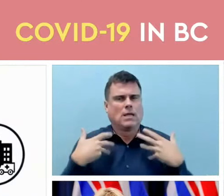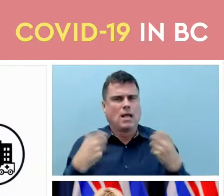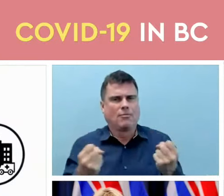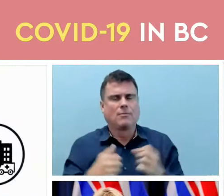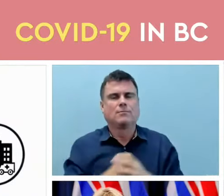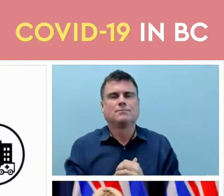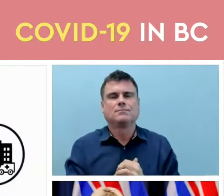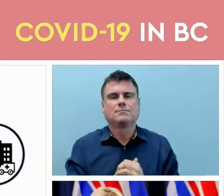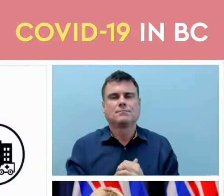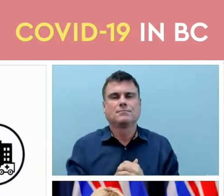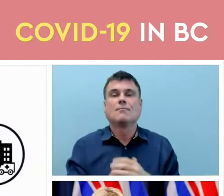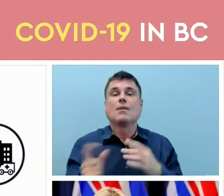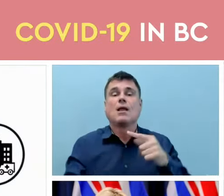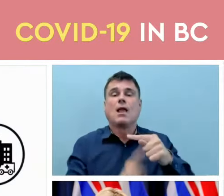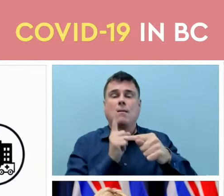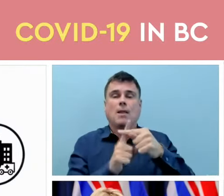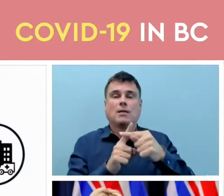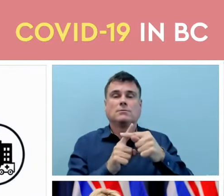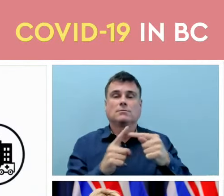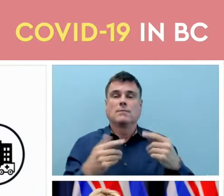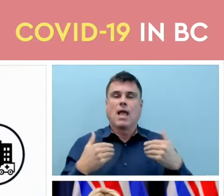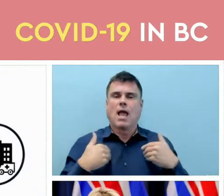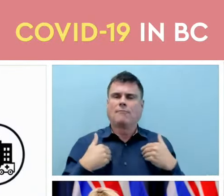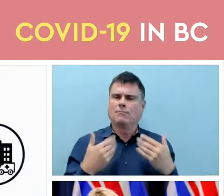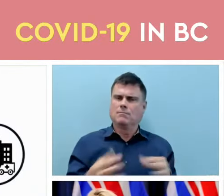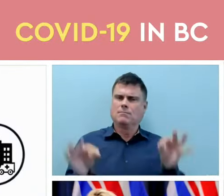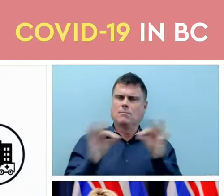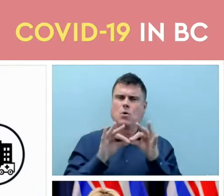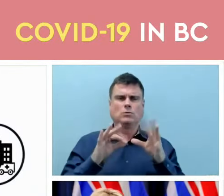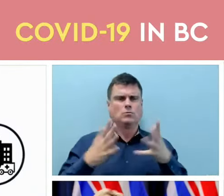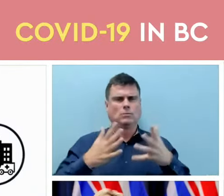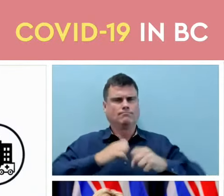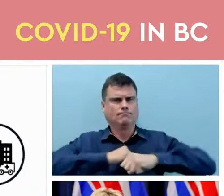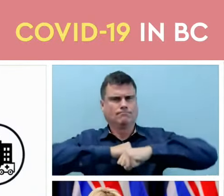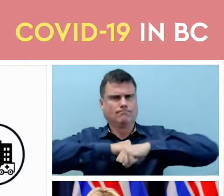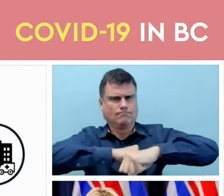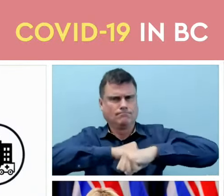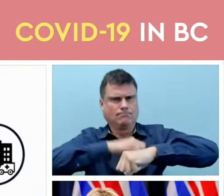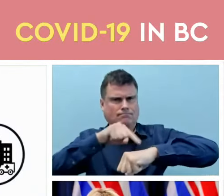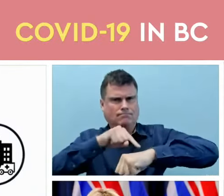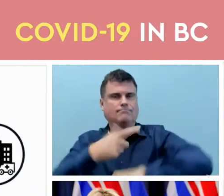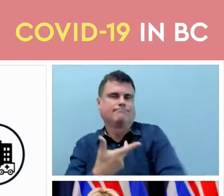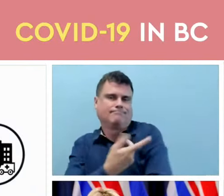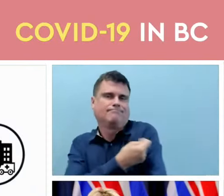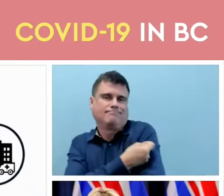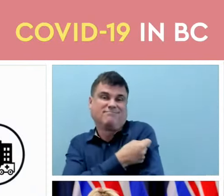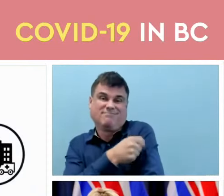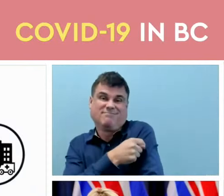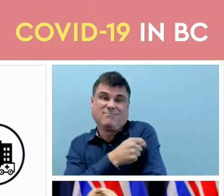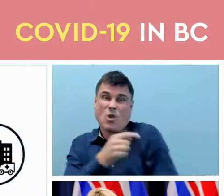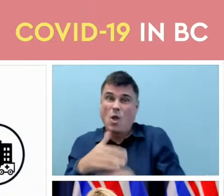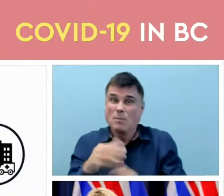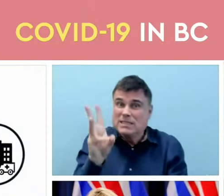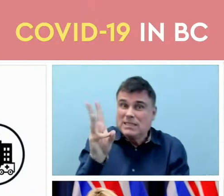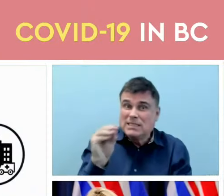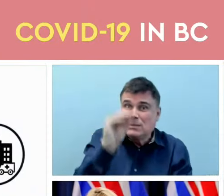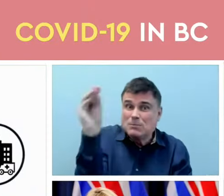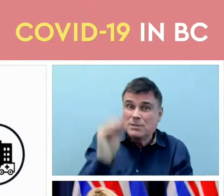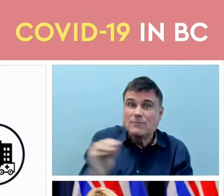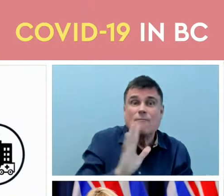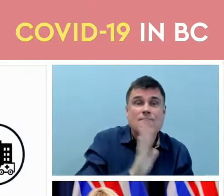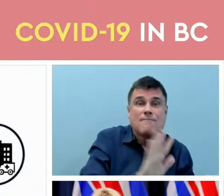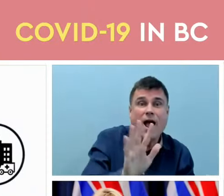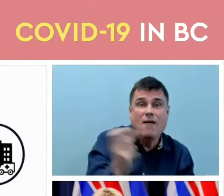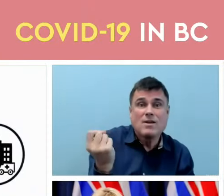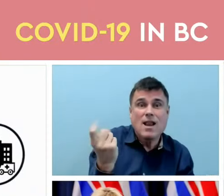core protection that we have from vaccination and we can see that close to 60% of children, 5 to 11, over 90